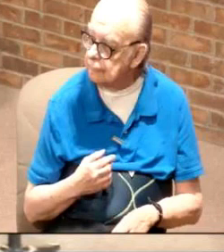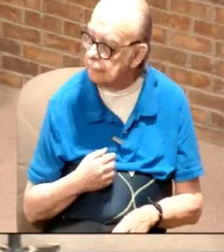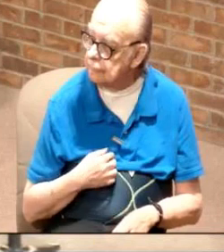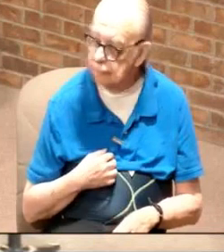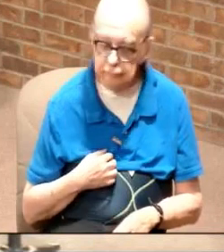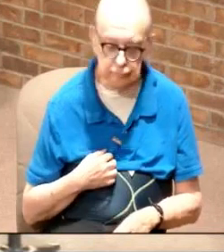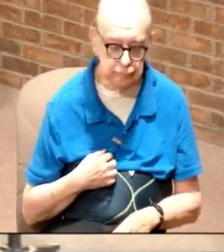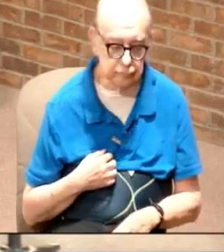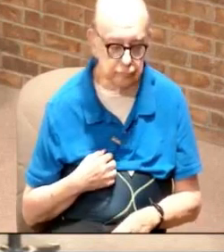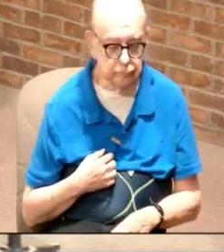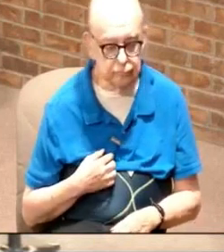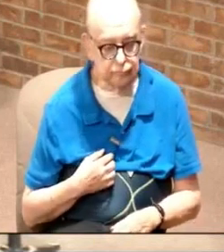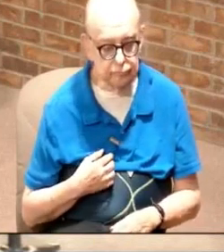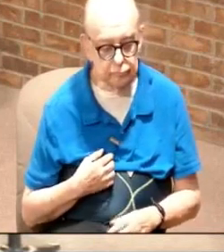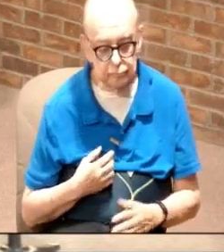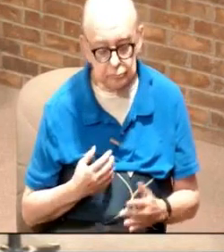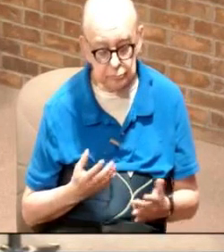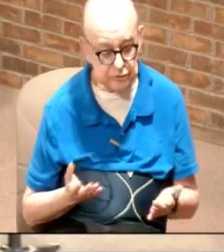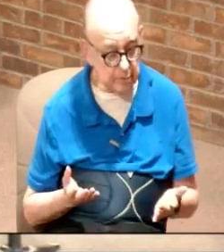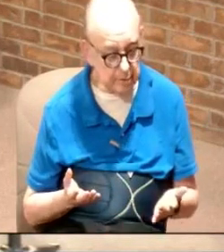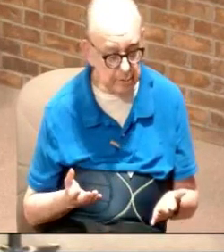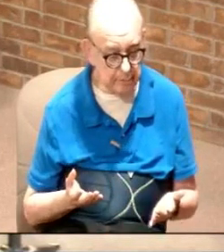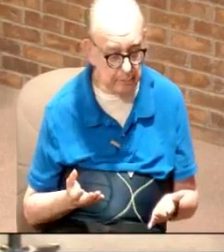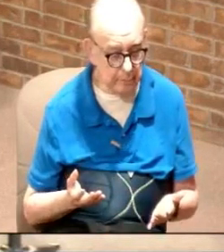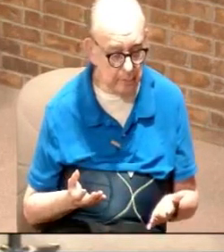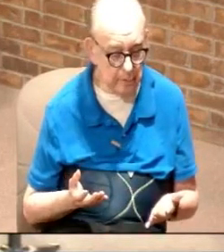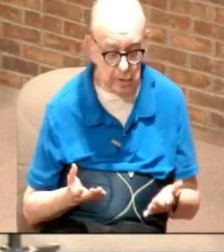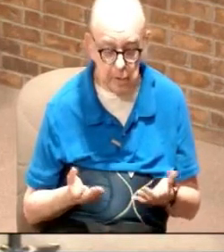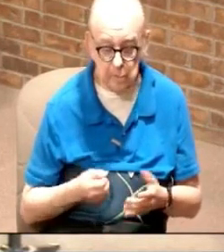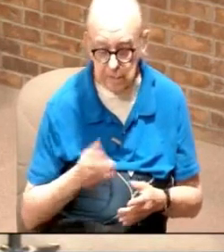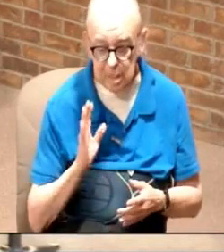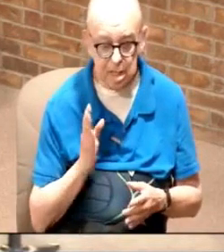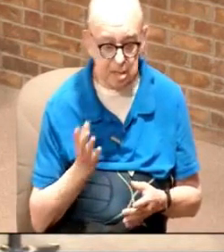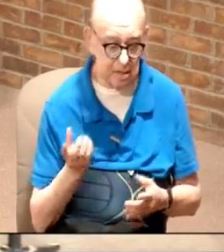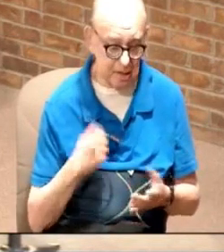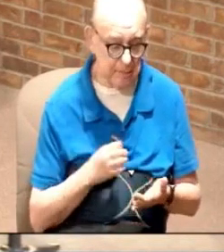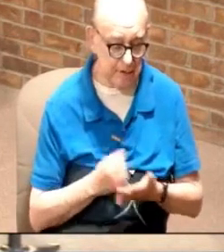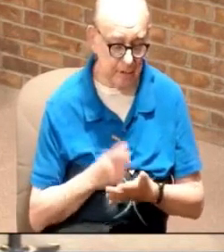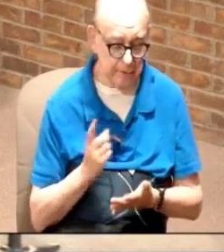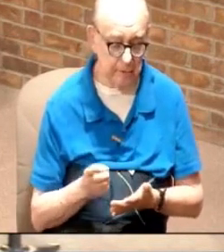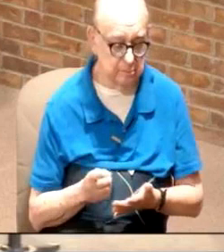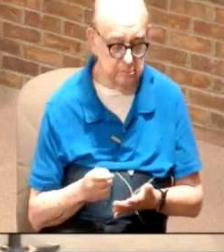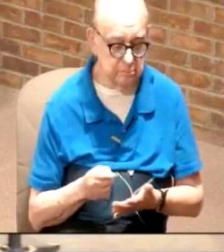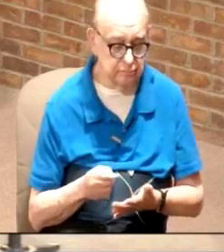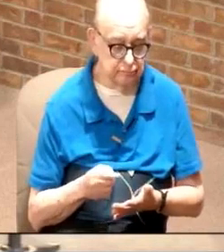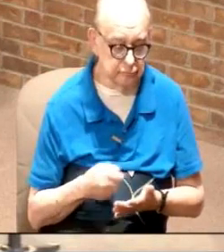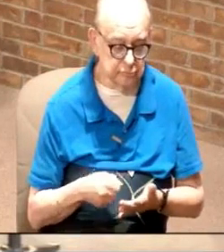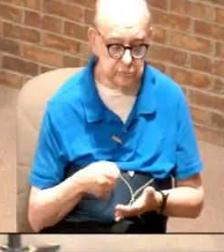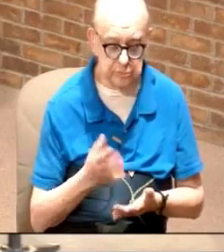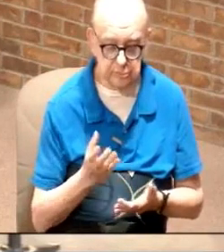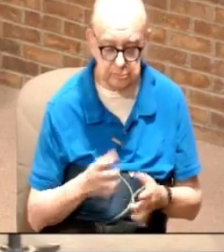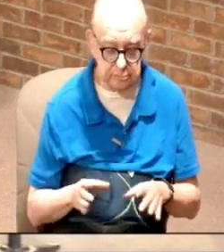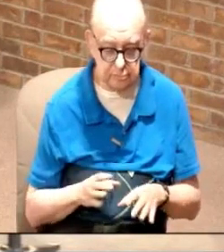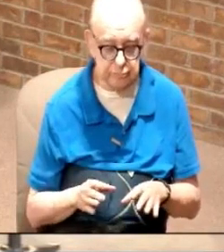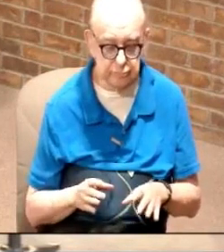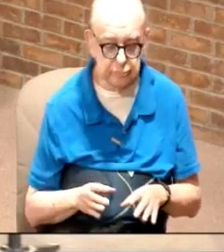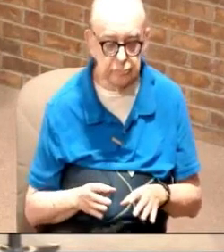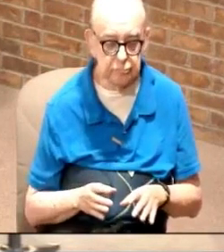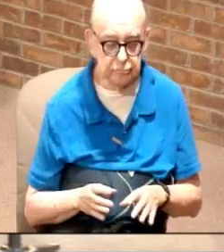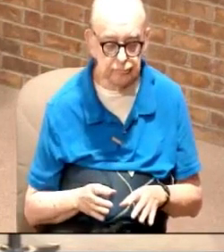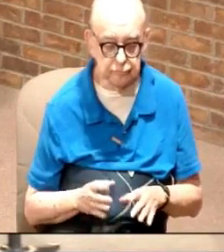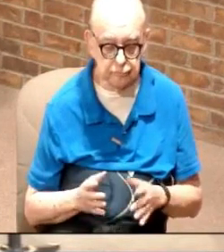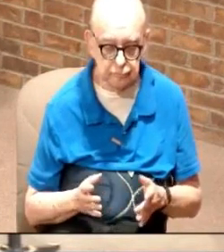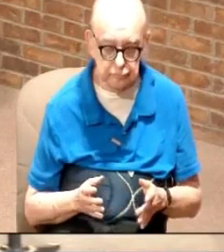you just won't allow God to step in and what God wants to do is